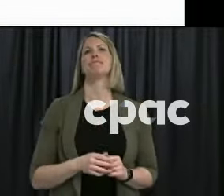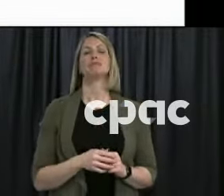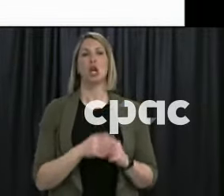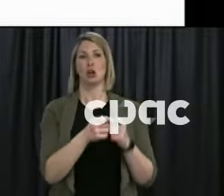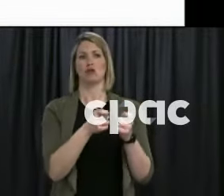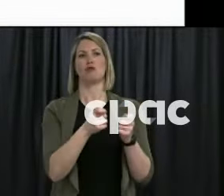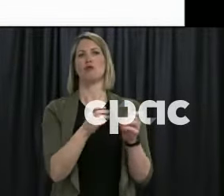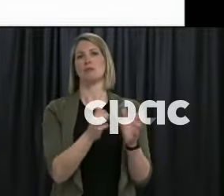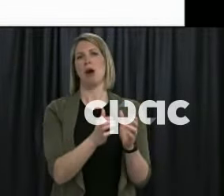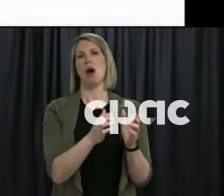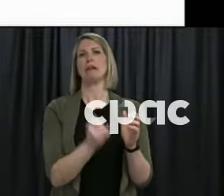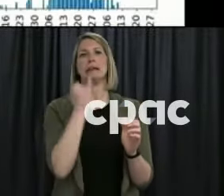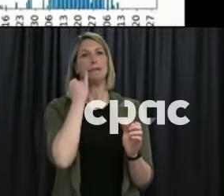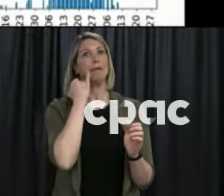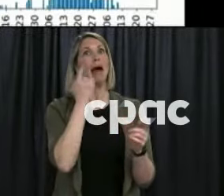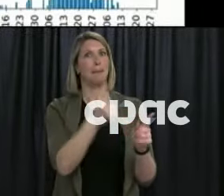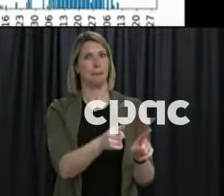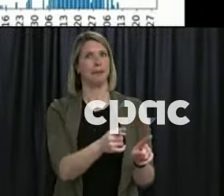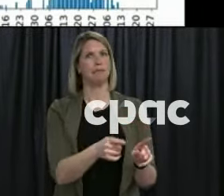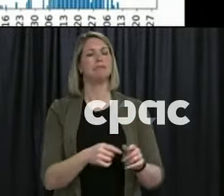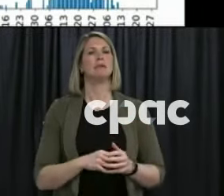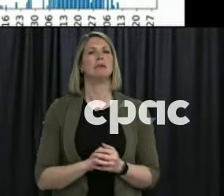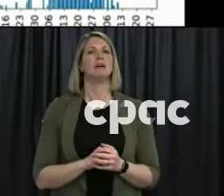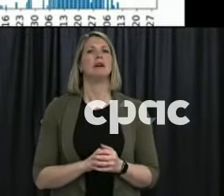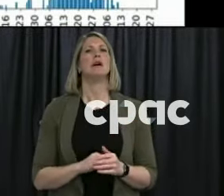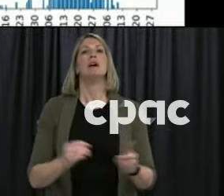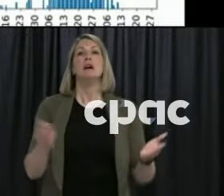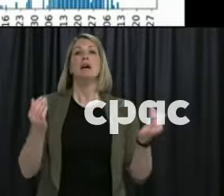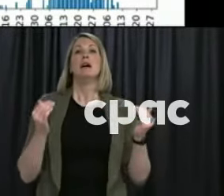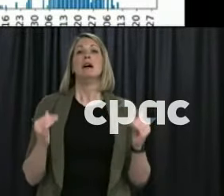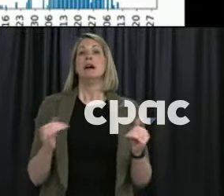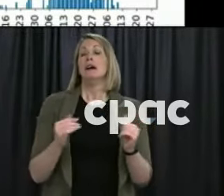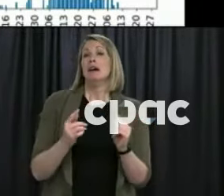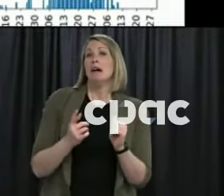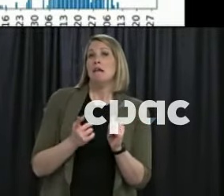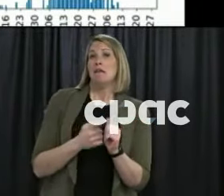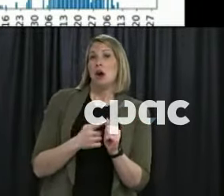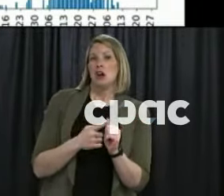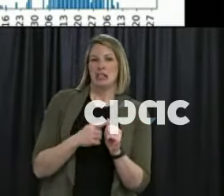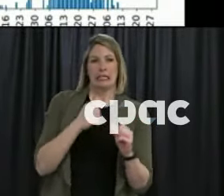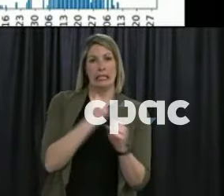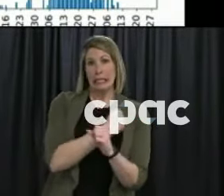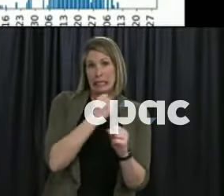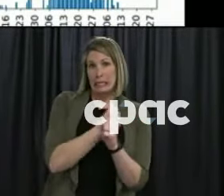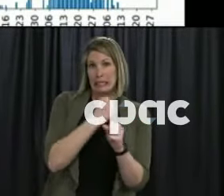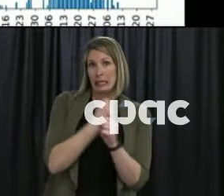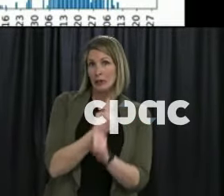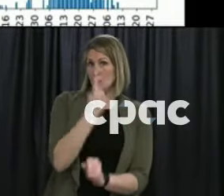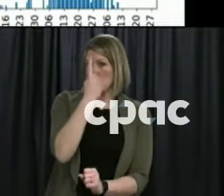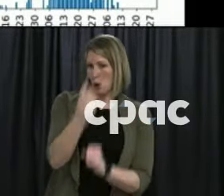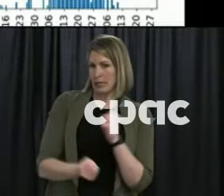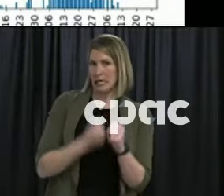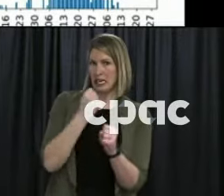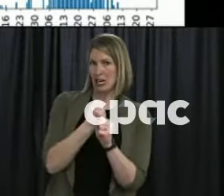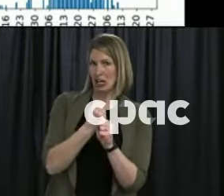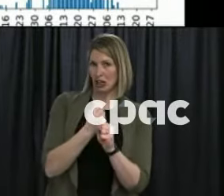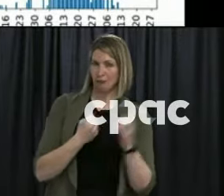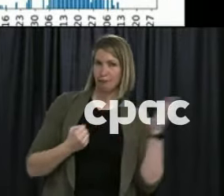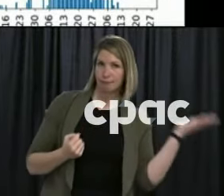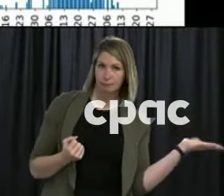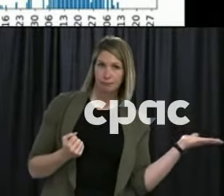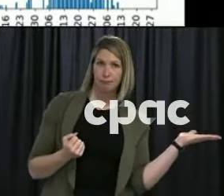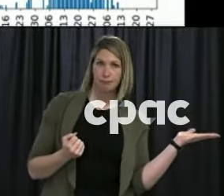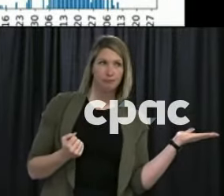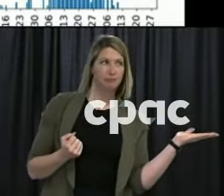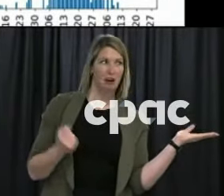So regarding the epidemiology. So when you look back over a year, this is the slide that you see, and the two focal points for some